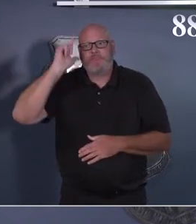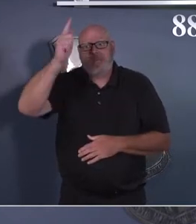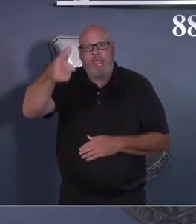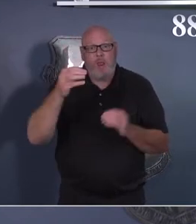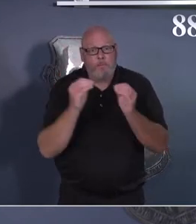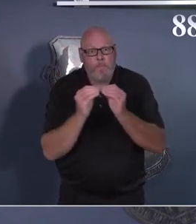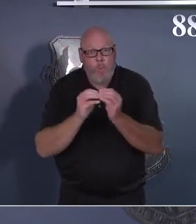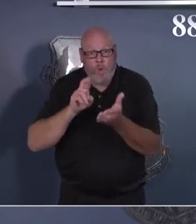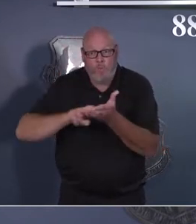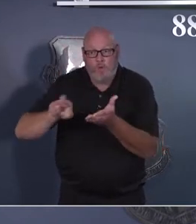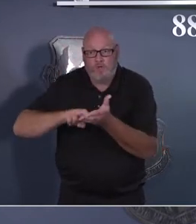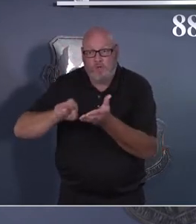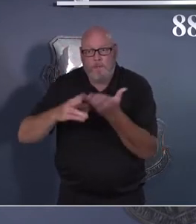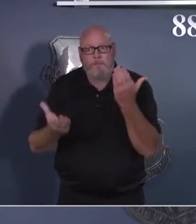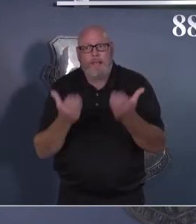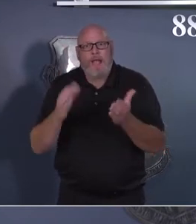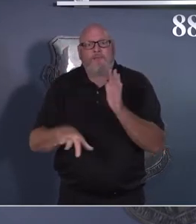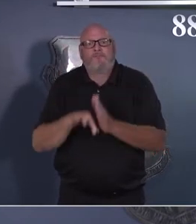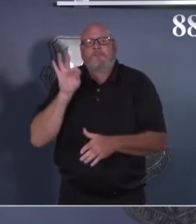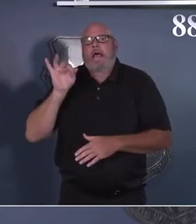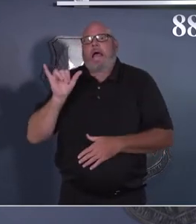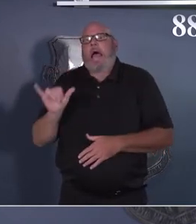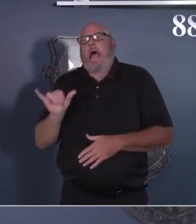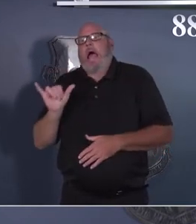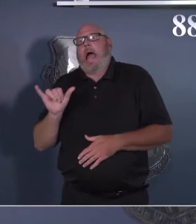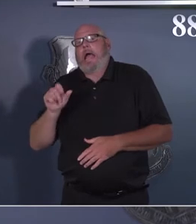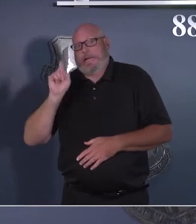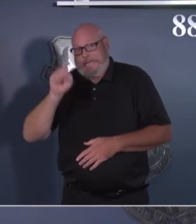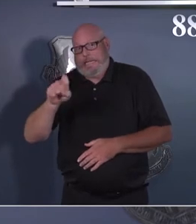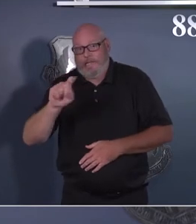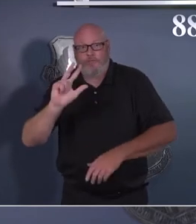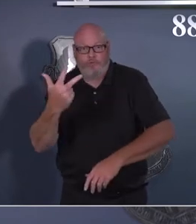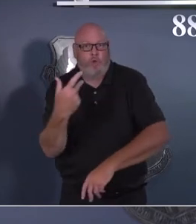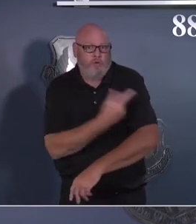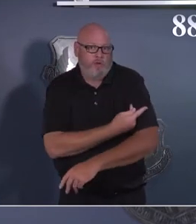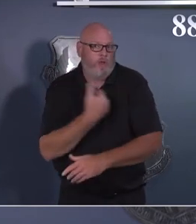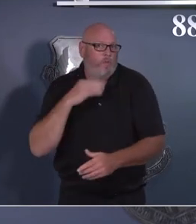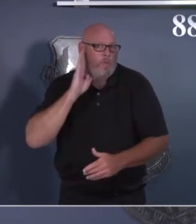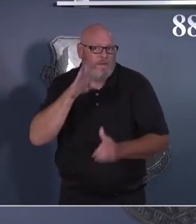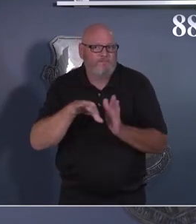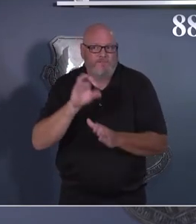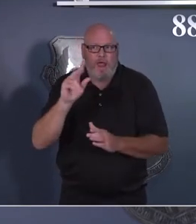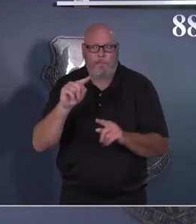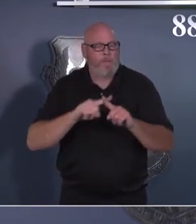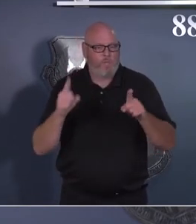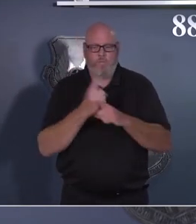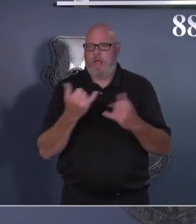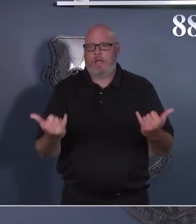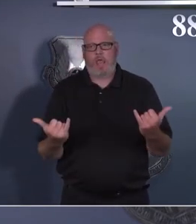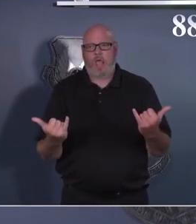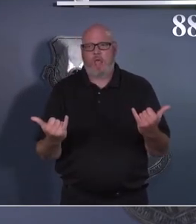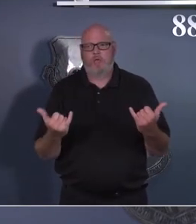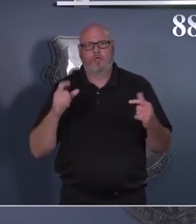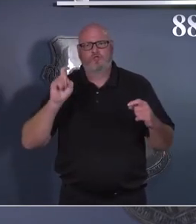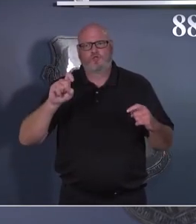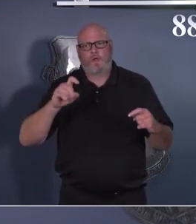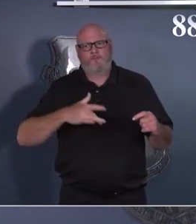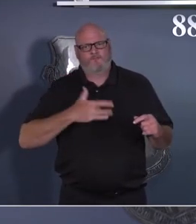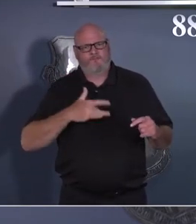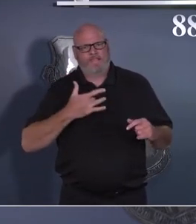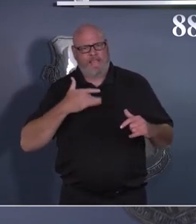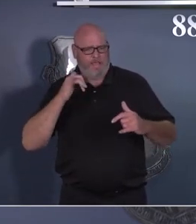but currently, you can feel protected, and I encourage you not to be complacent, but you can feel protected